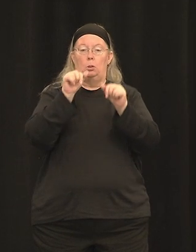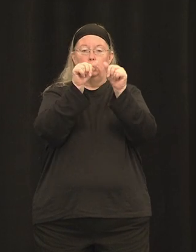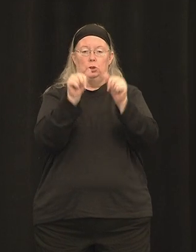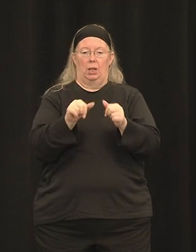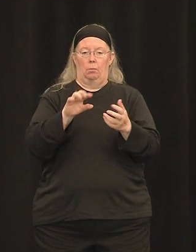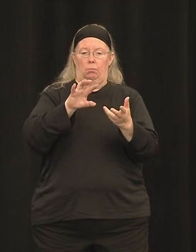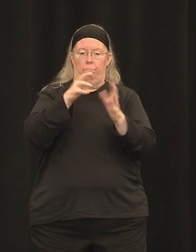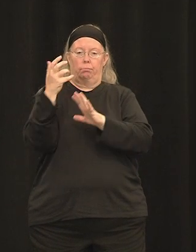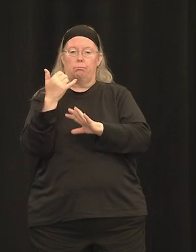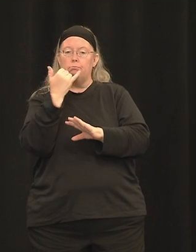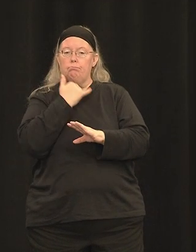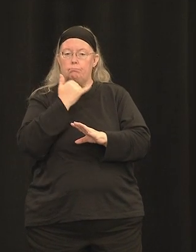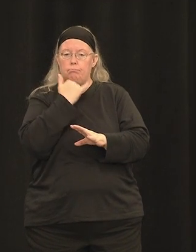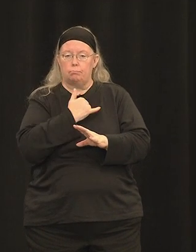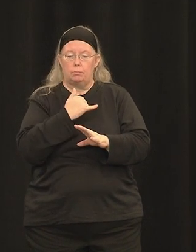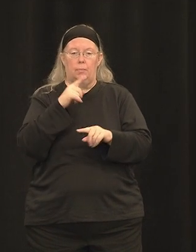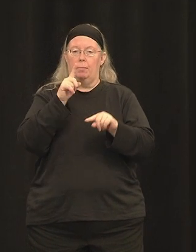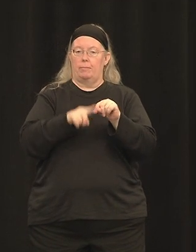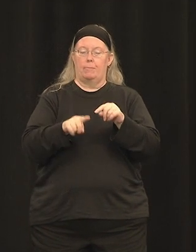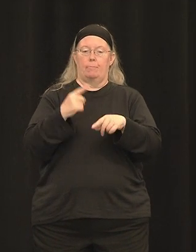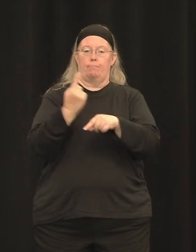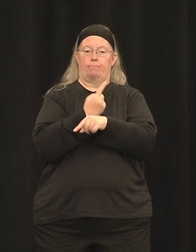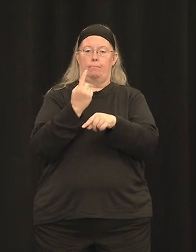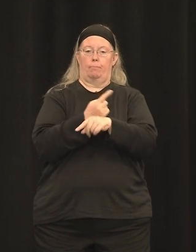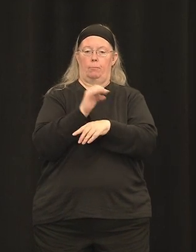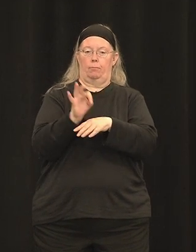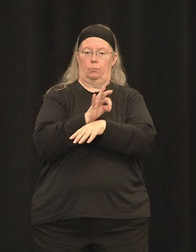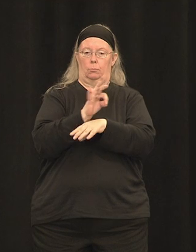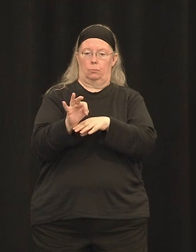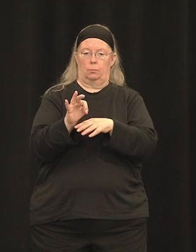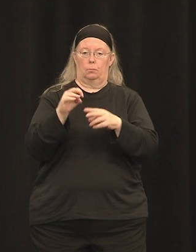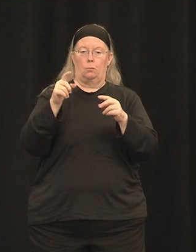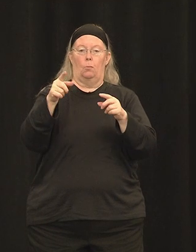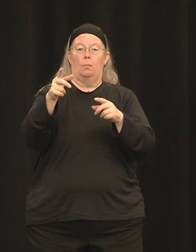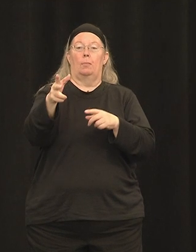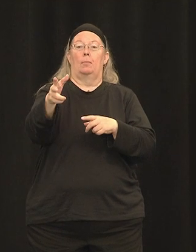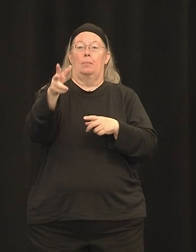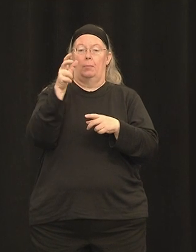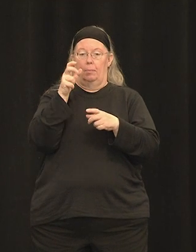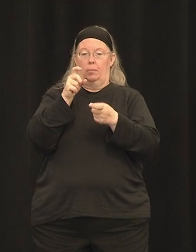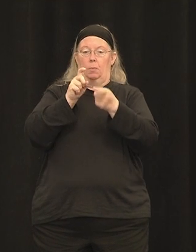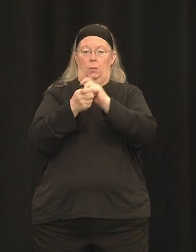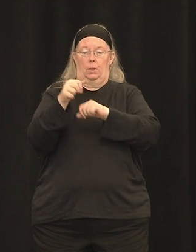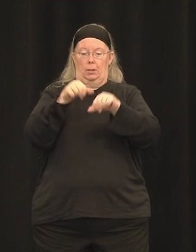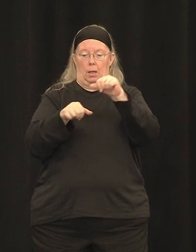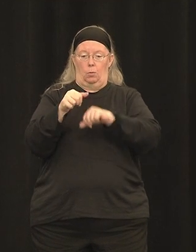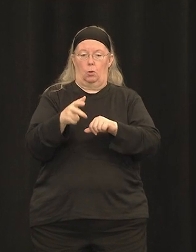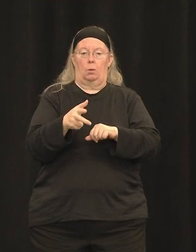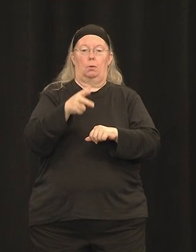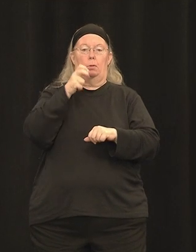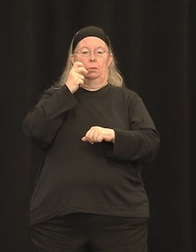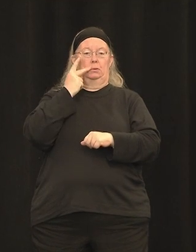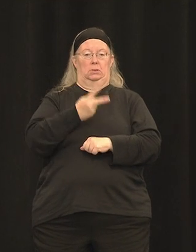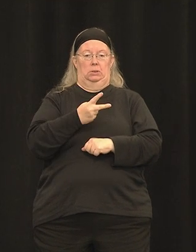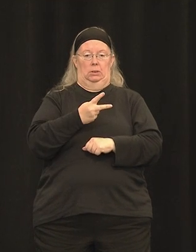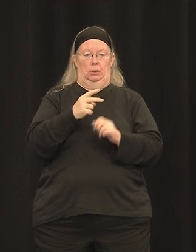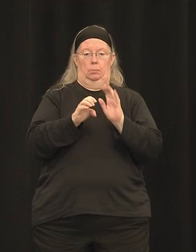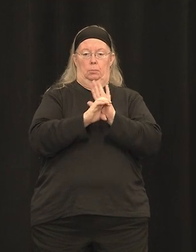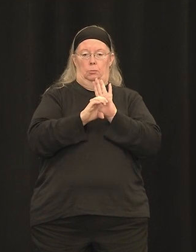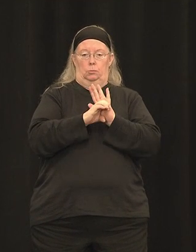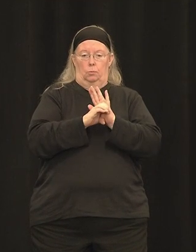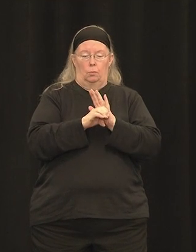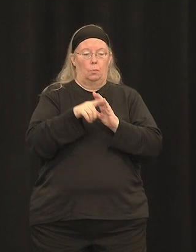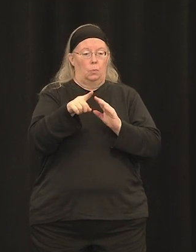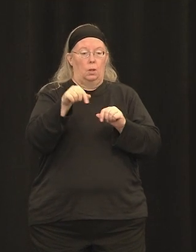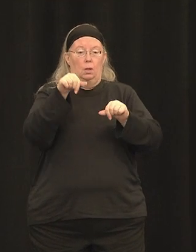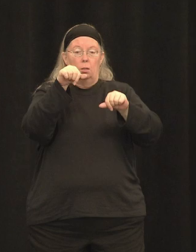is mutated. It can't make the right protein. And then when the photoreceptors don't have that myosin 7A protein, they become dysfunctional,